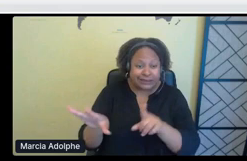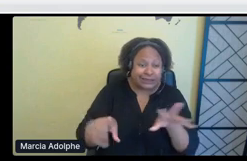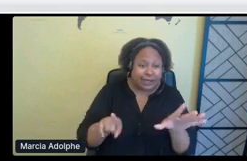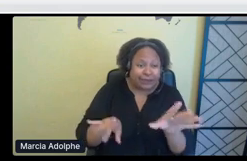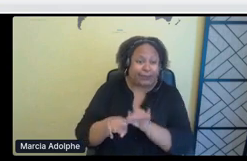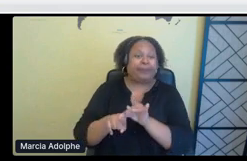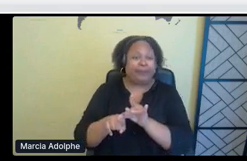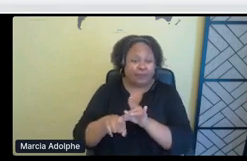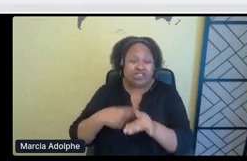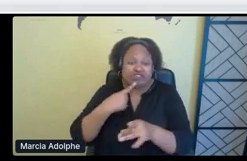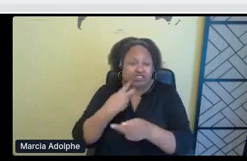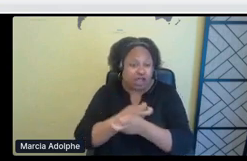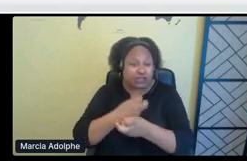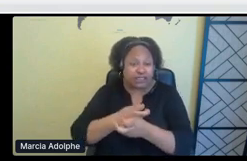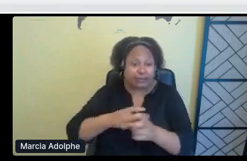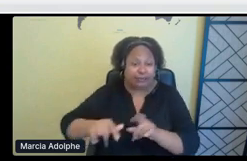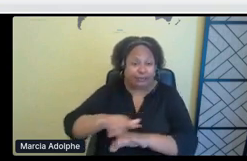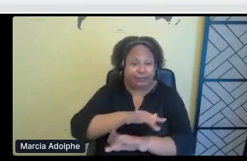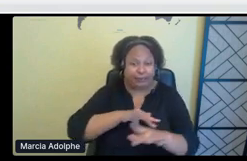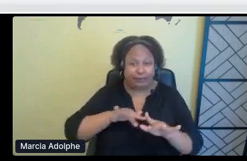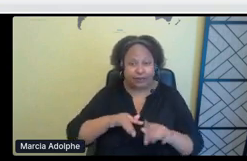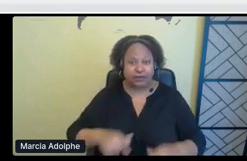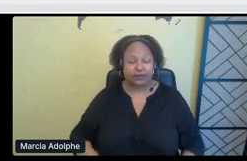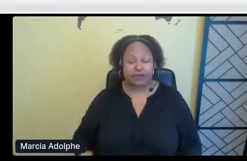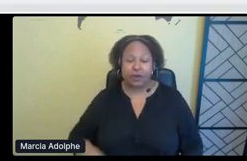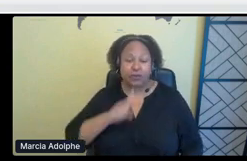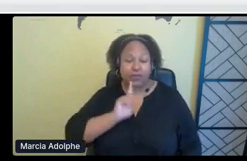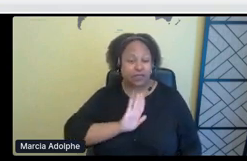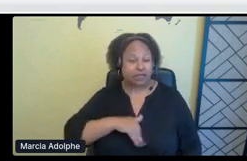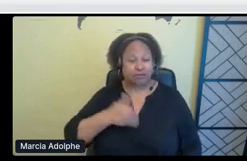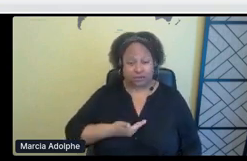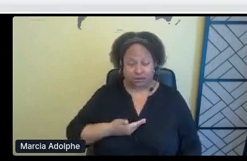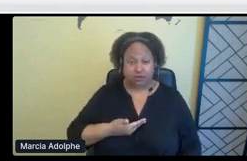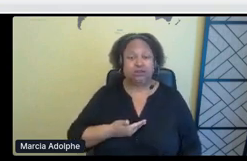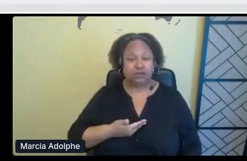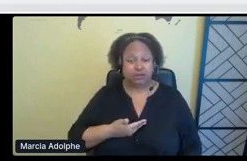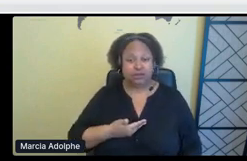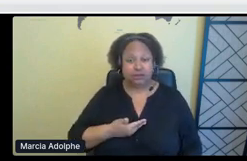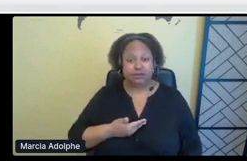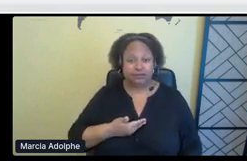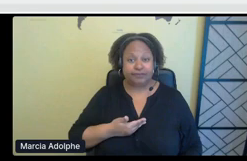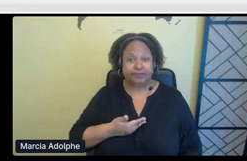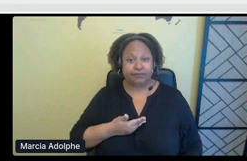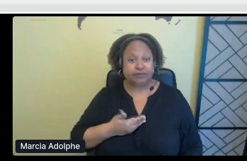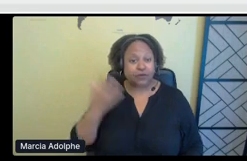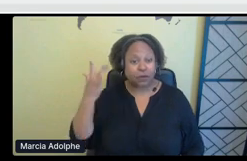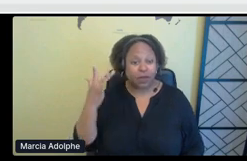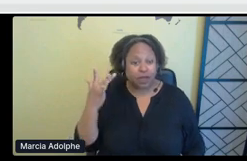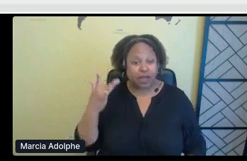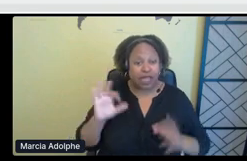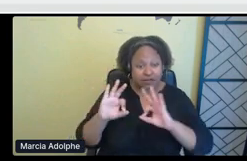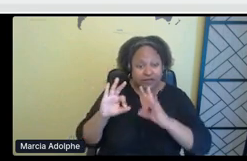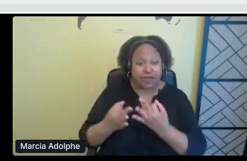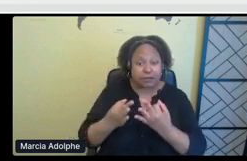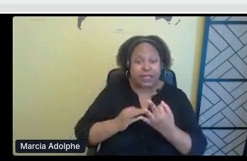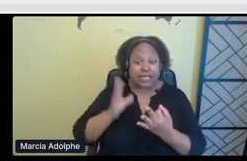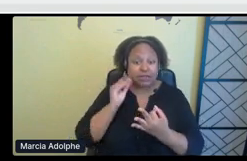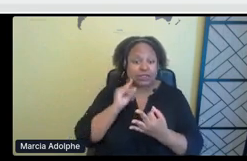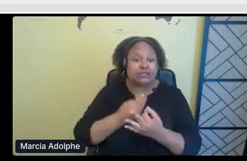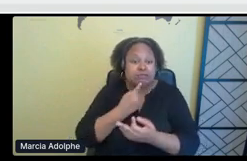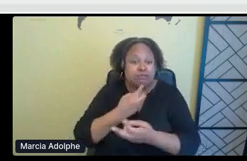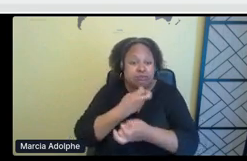Um, as you can imagine, it was really upsetting because, um, you know, this is when your family's being poisoned by an oil spill,